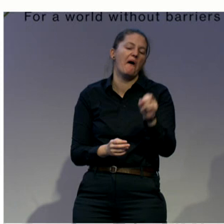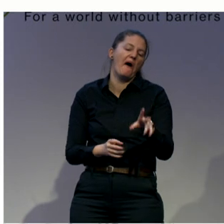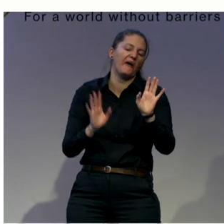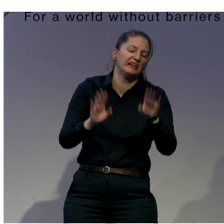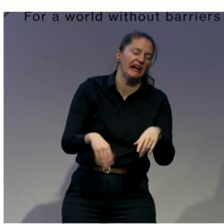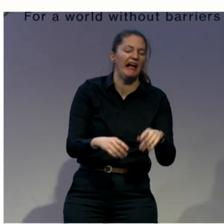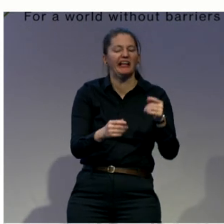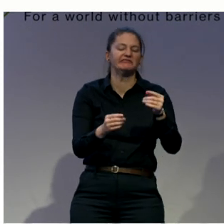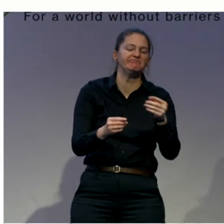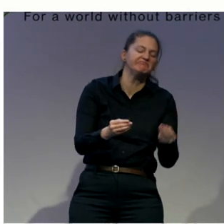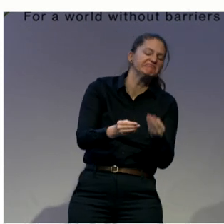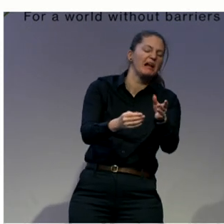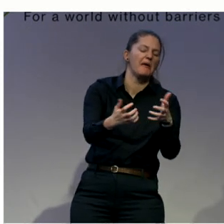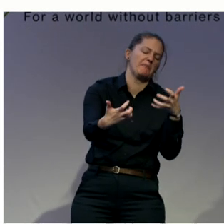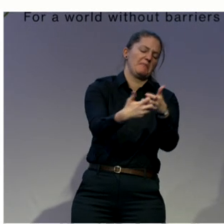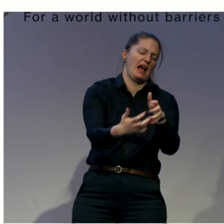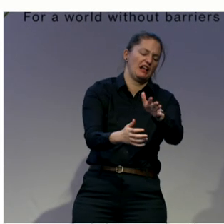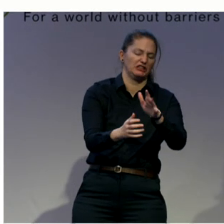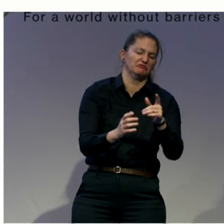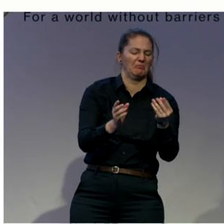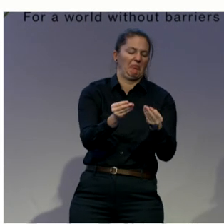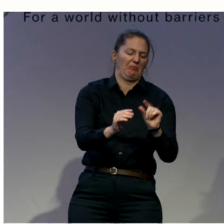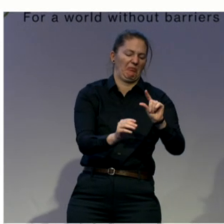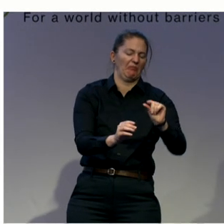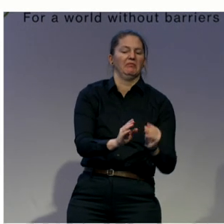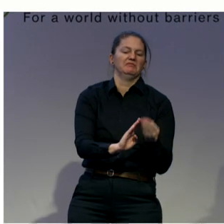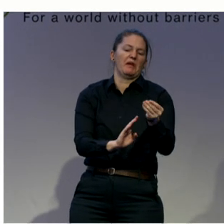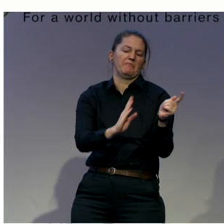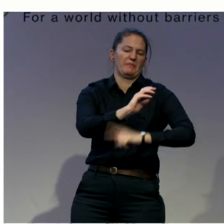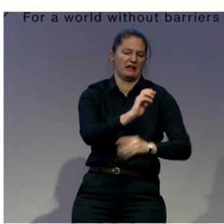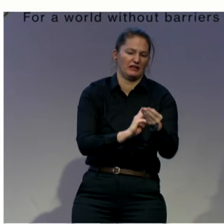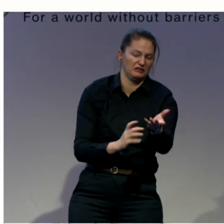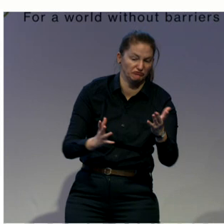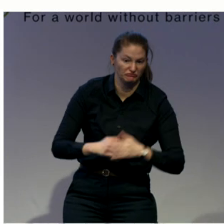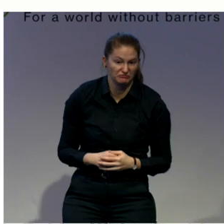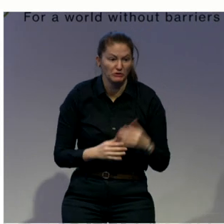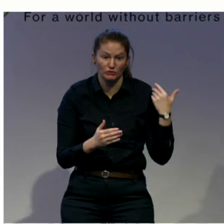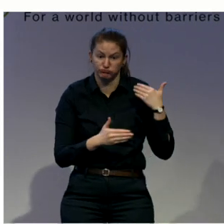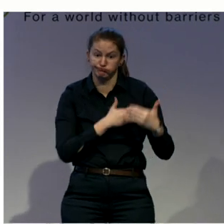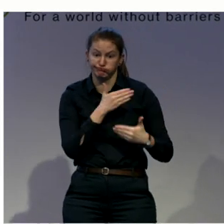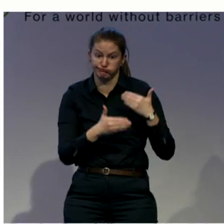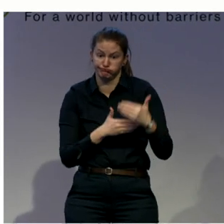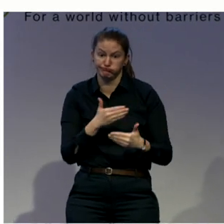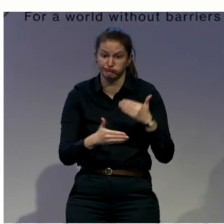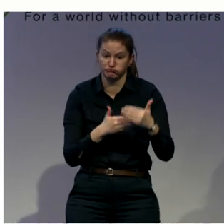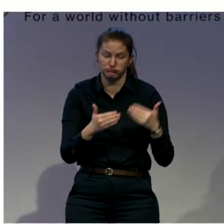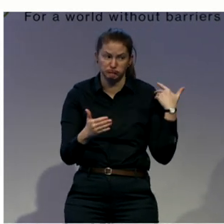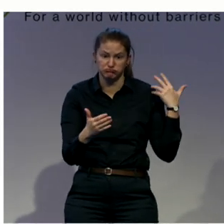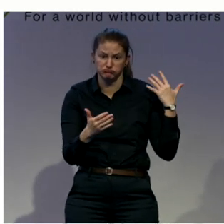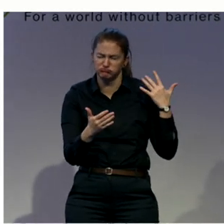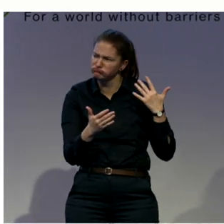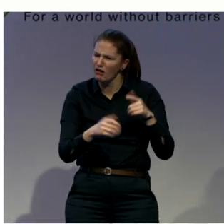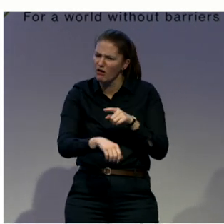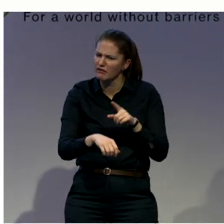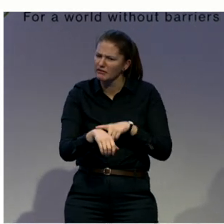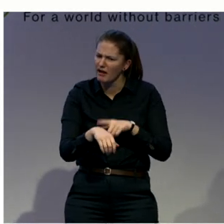well, the longest penalty, no? That